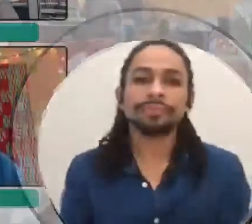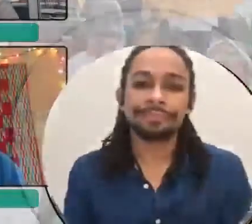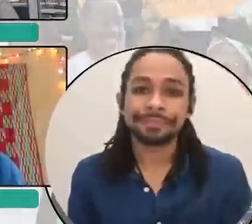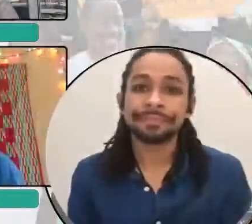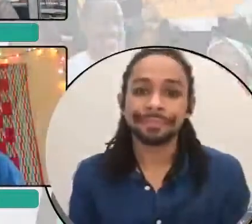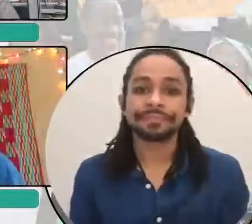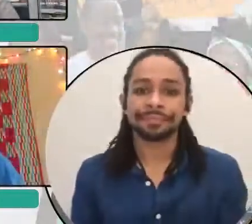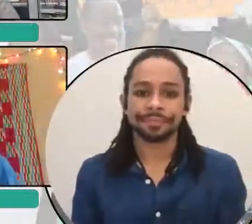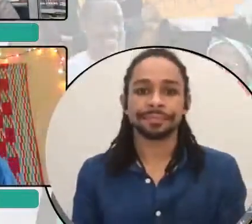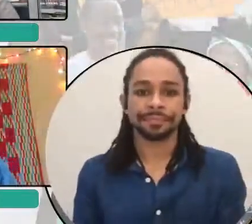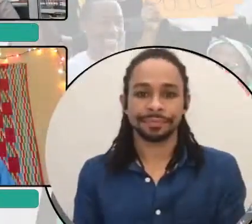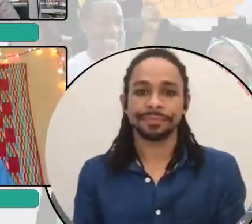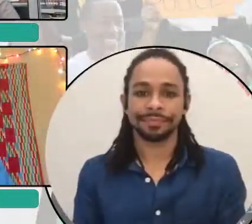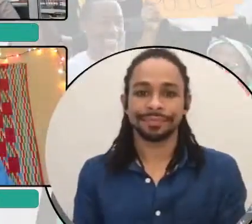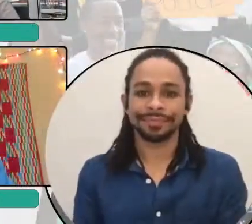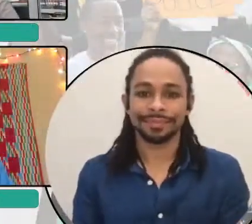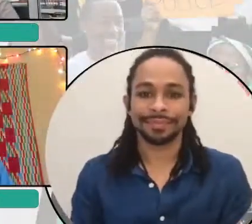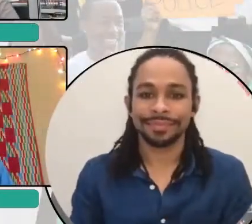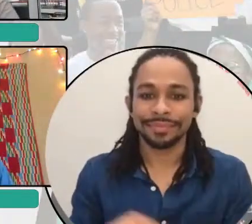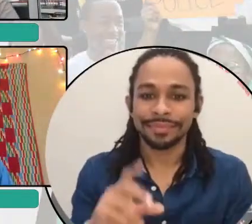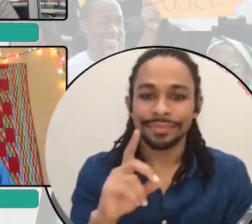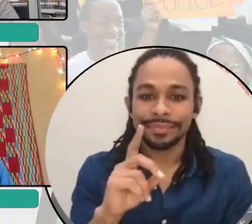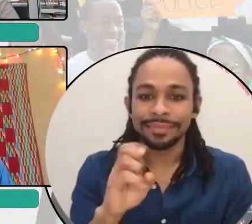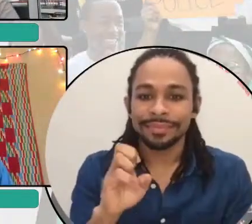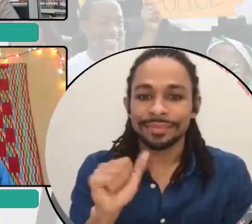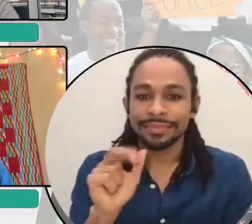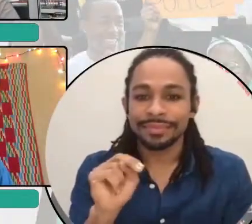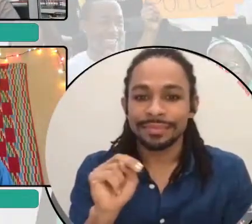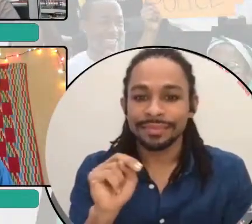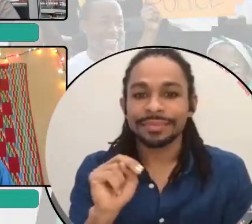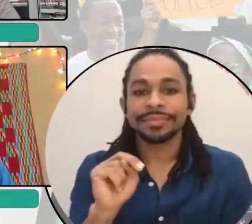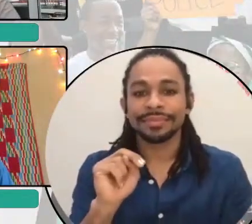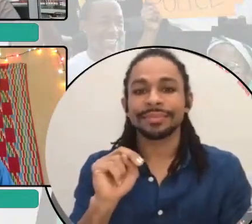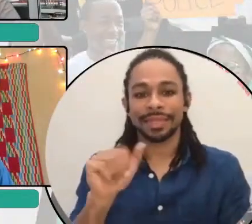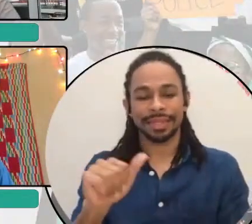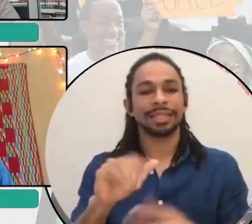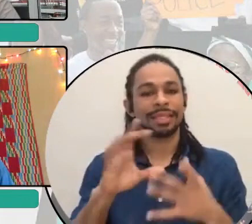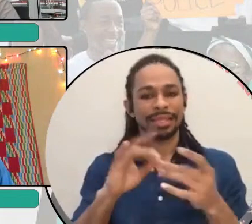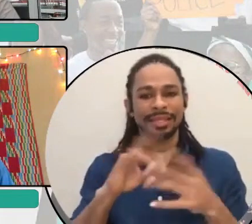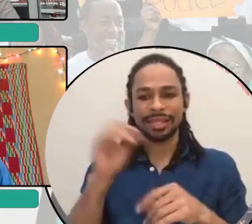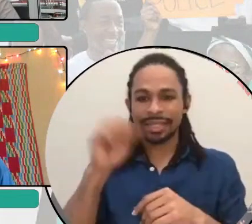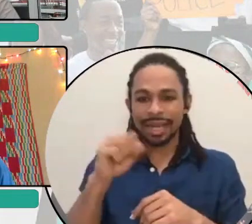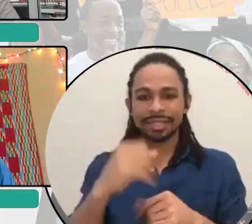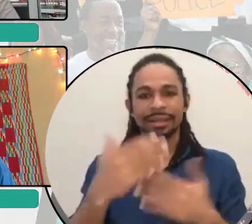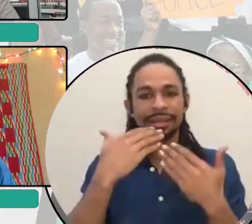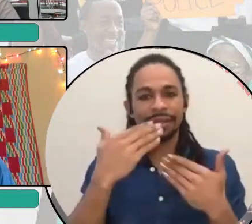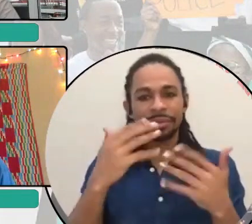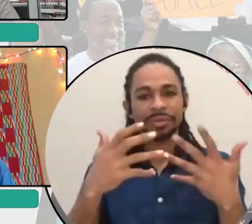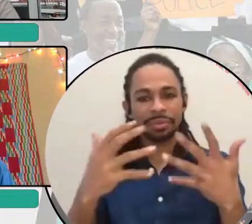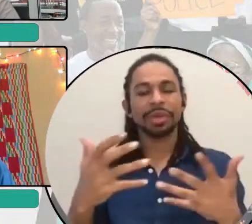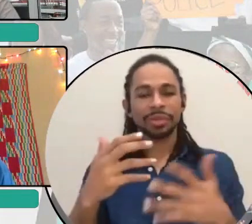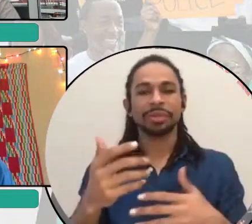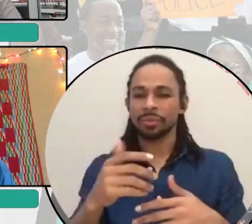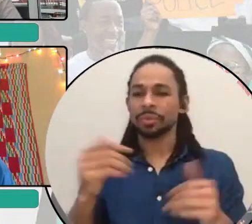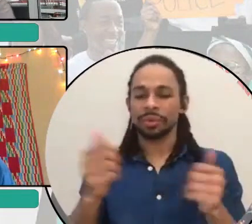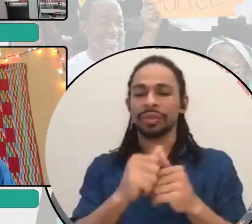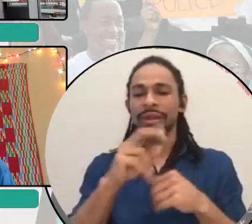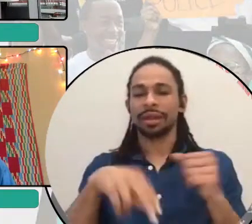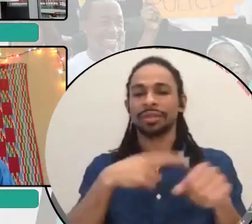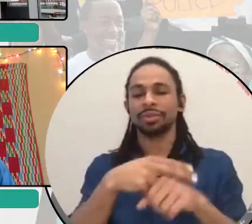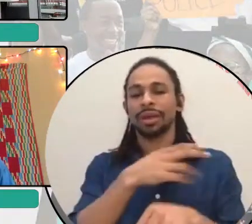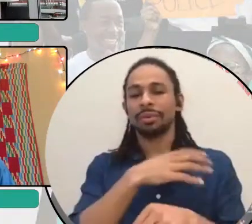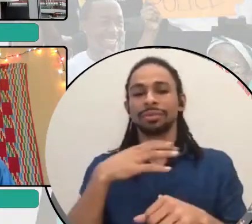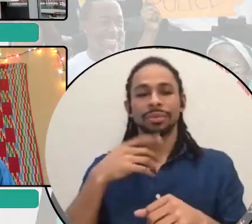Thank you. And I really appreciate you bringing that up, um, with the National Council. We've been building out an